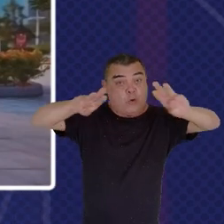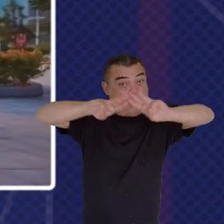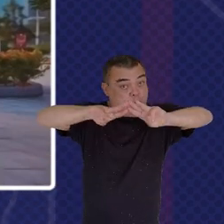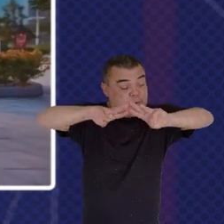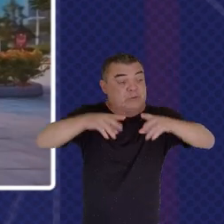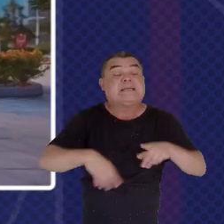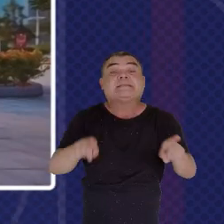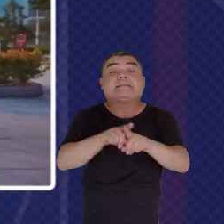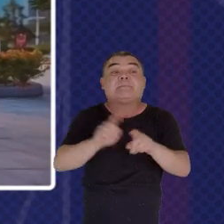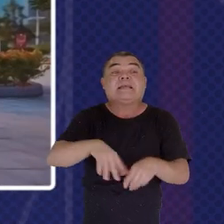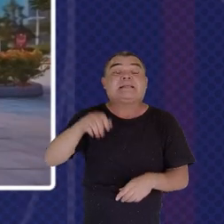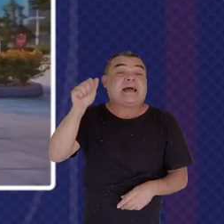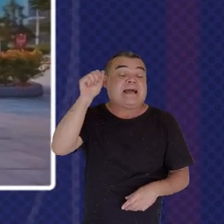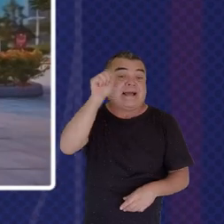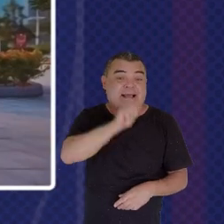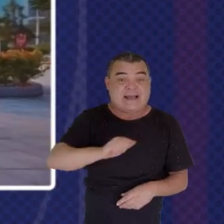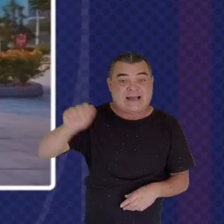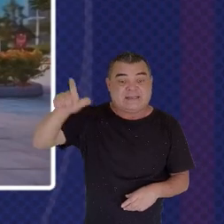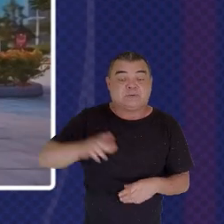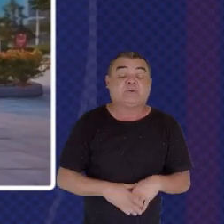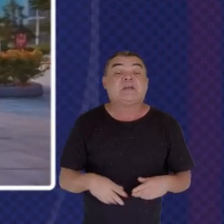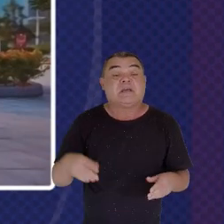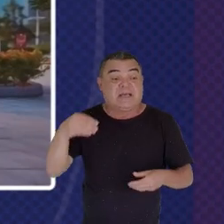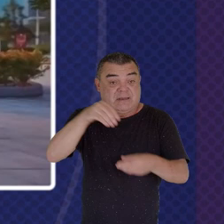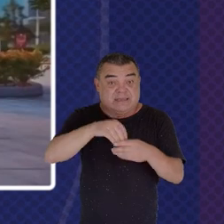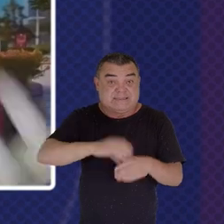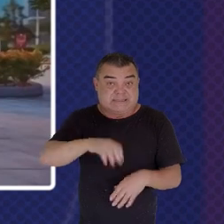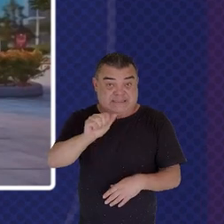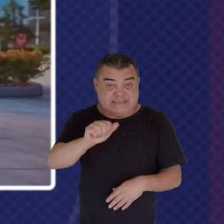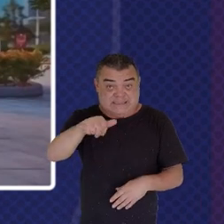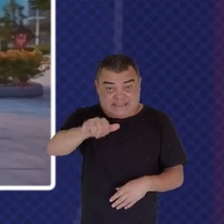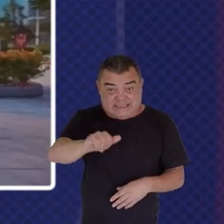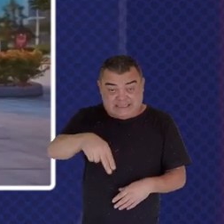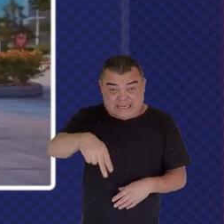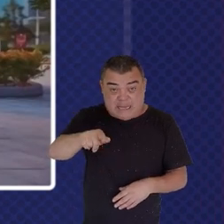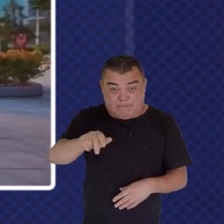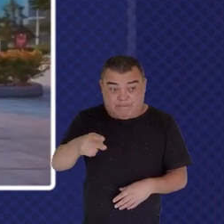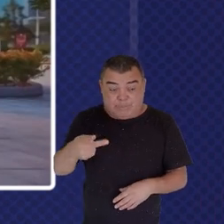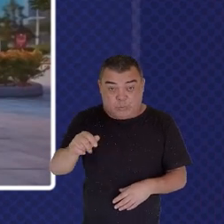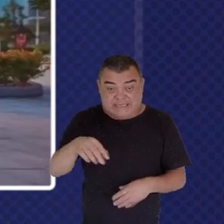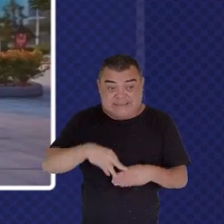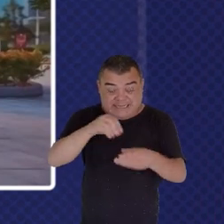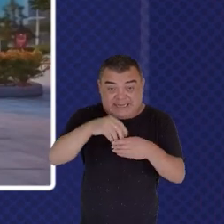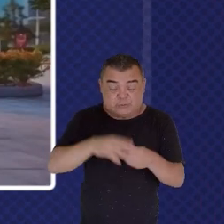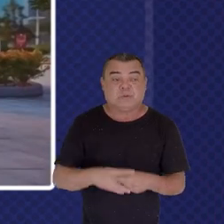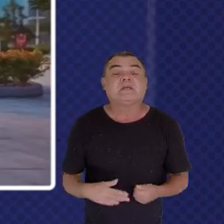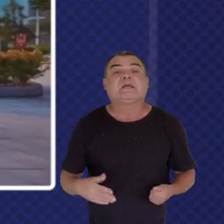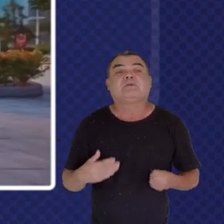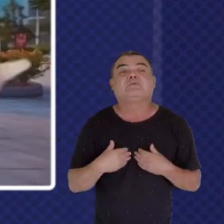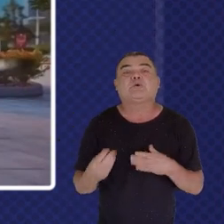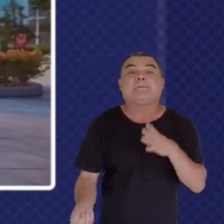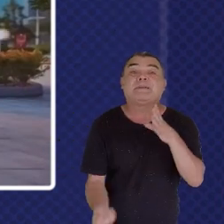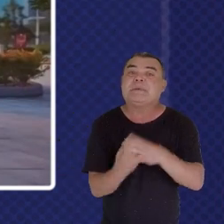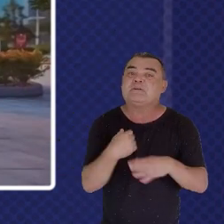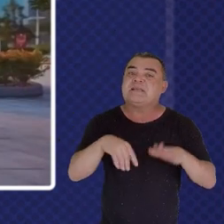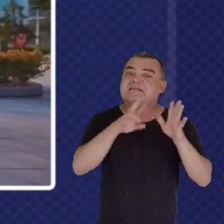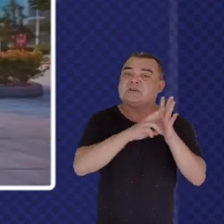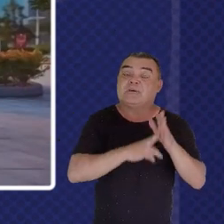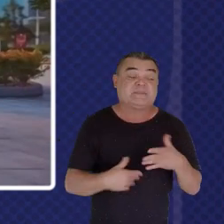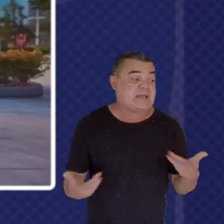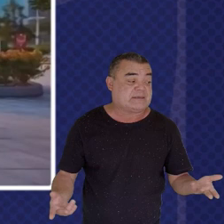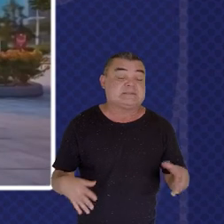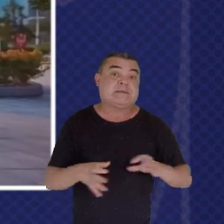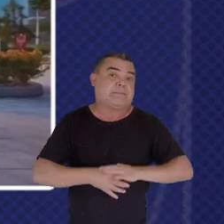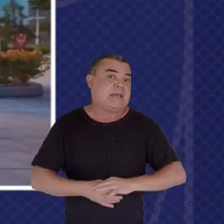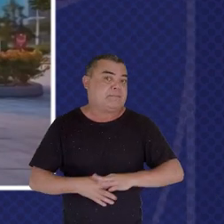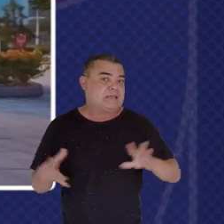the first Regional organisation That actually Signed on To these norms And they are The kind of rules That allow for This sort of Cyber